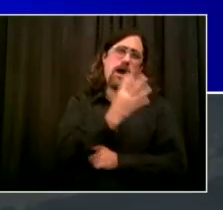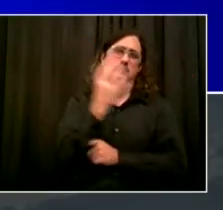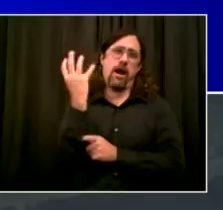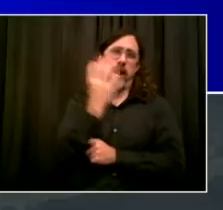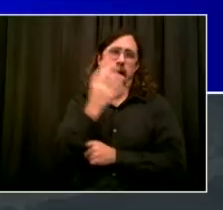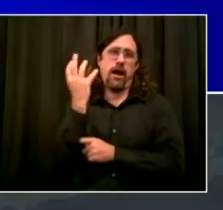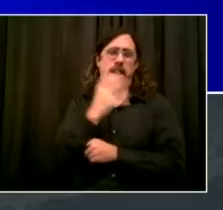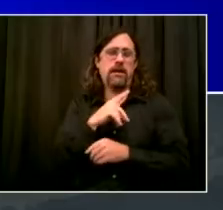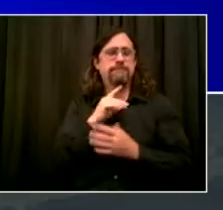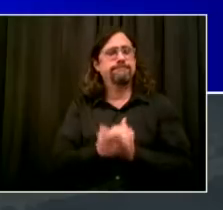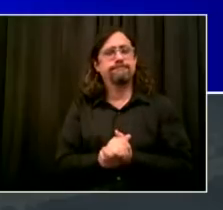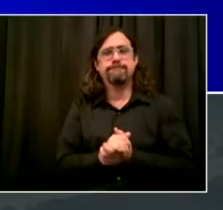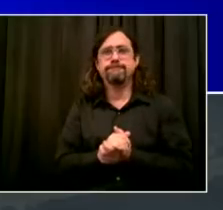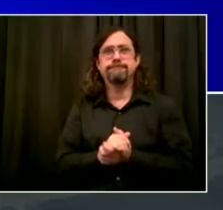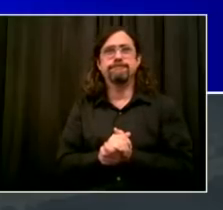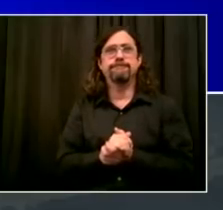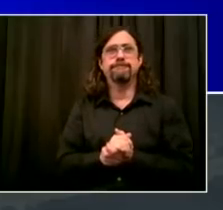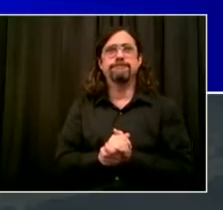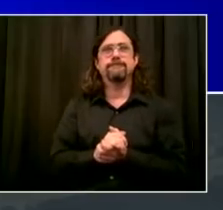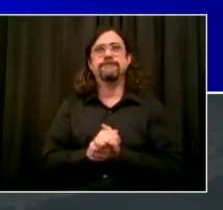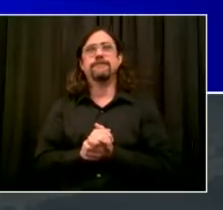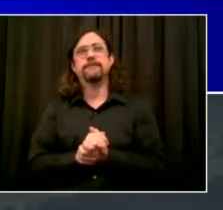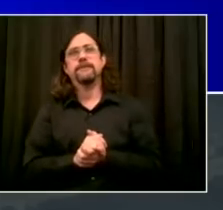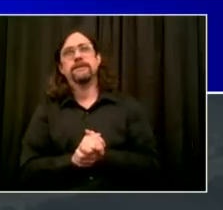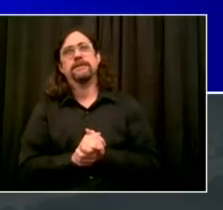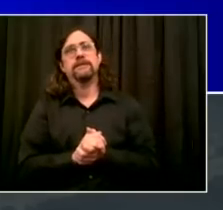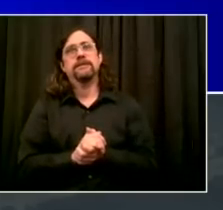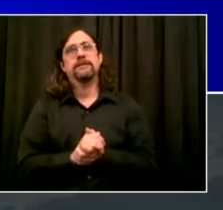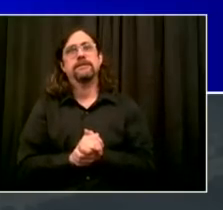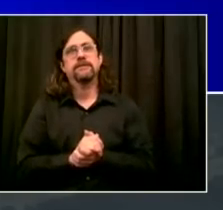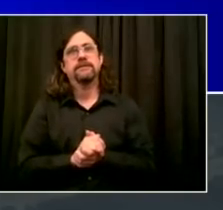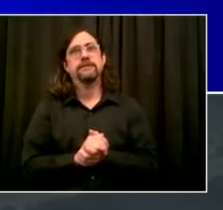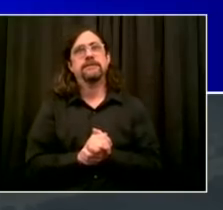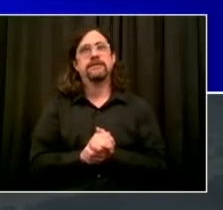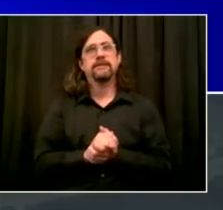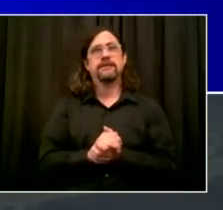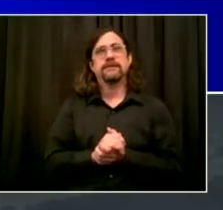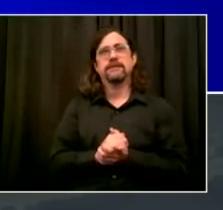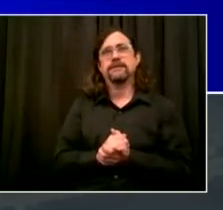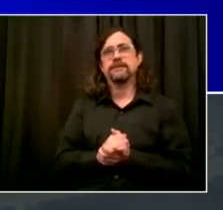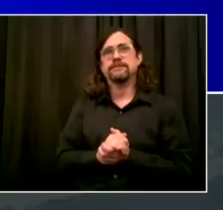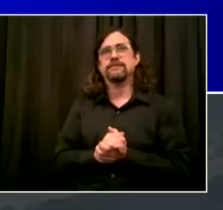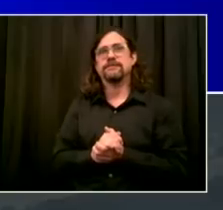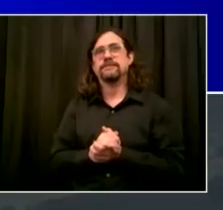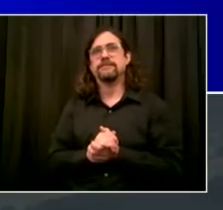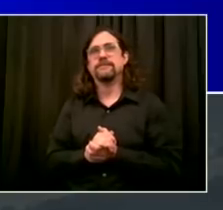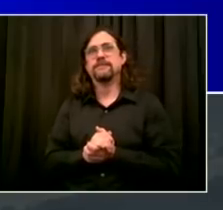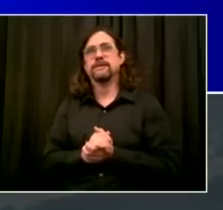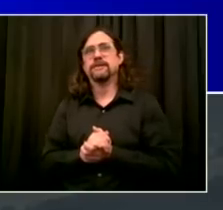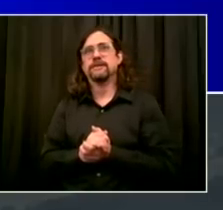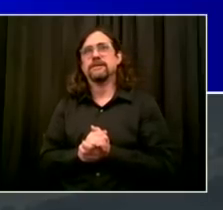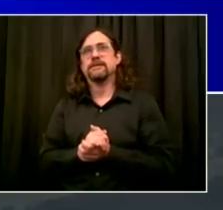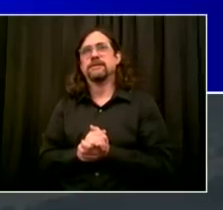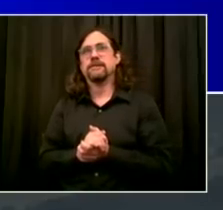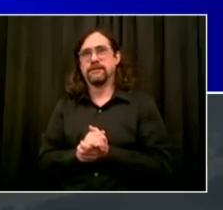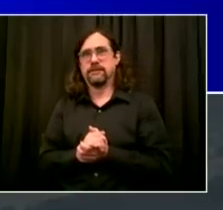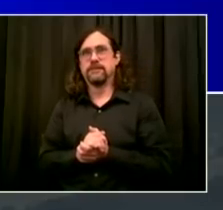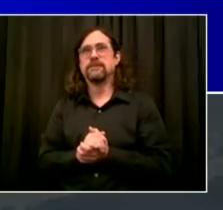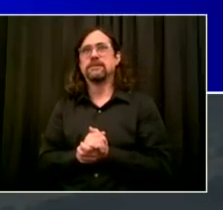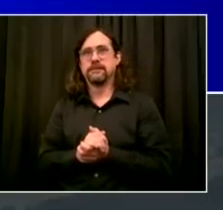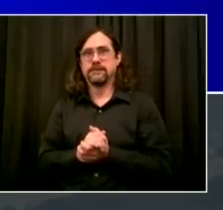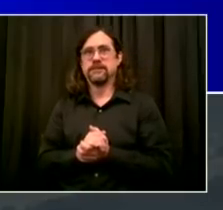did it. That's the kind of brave man he was. Also a veteran of the United States military, someone who served his country well.